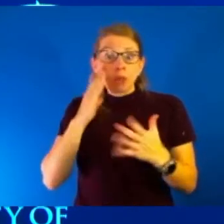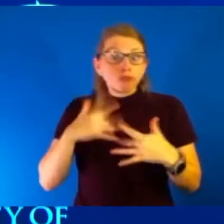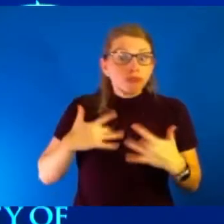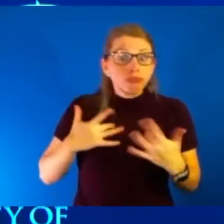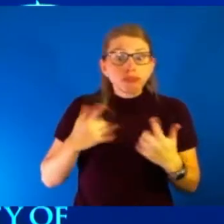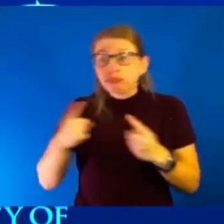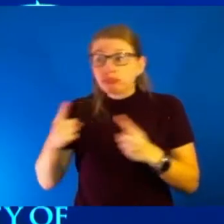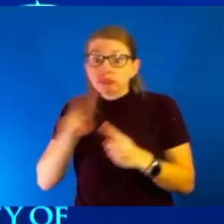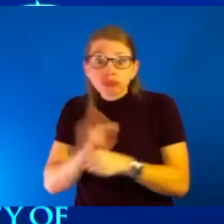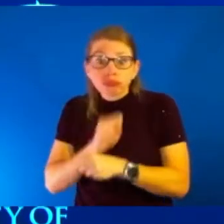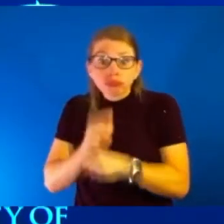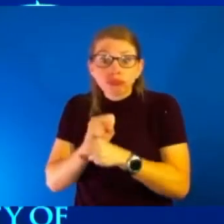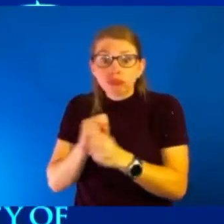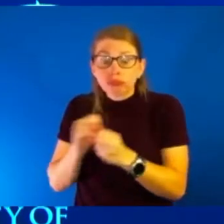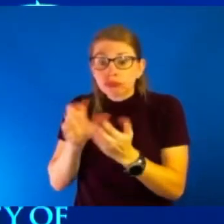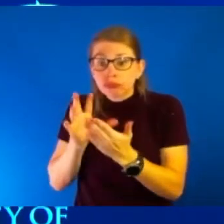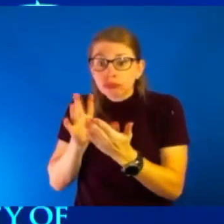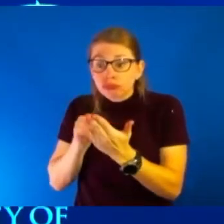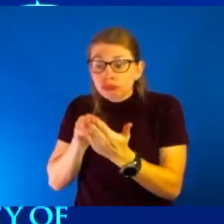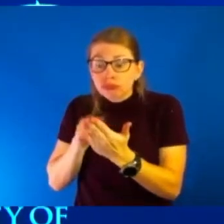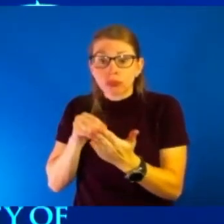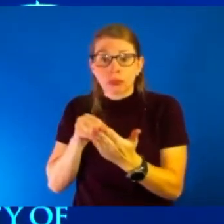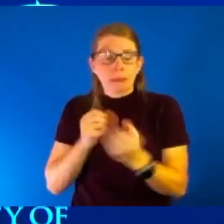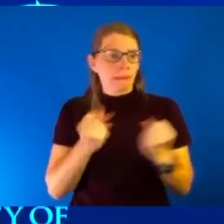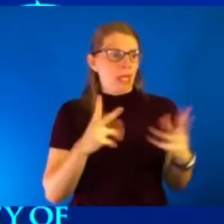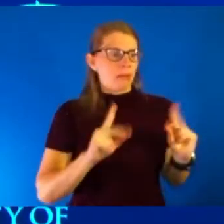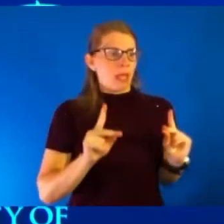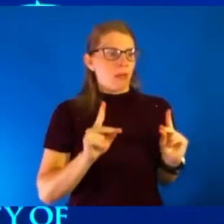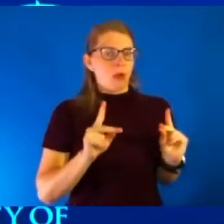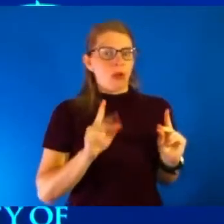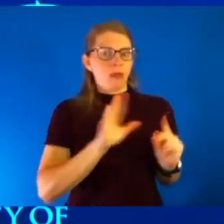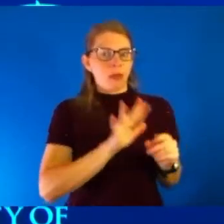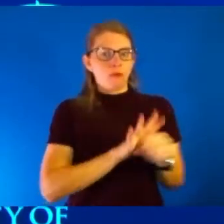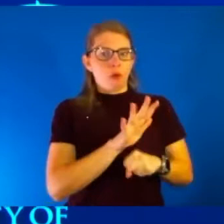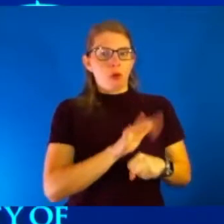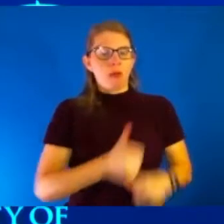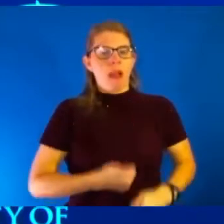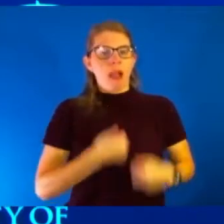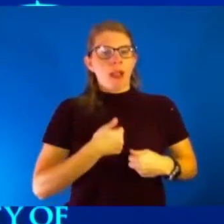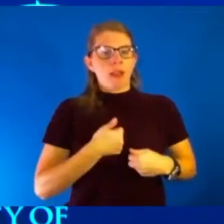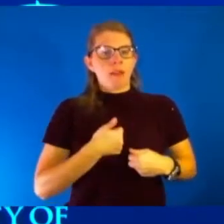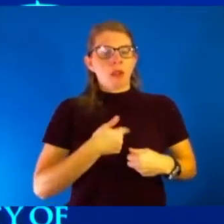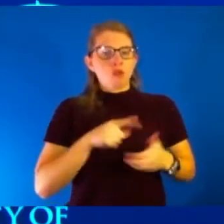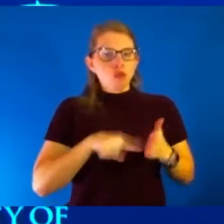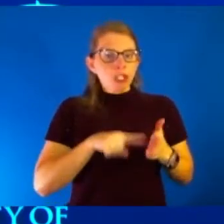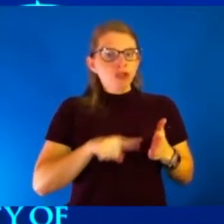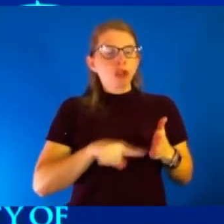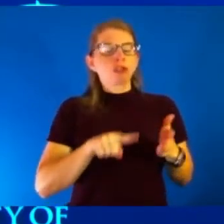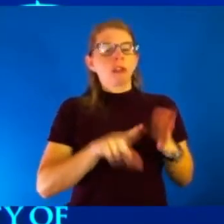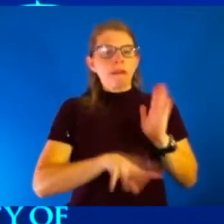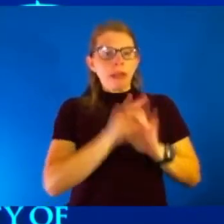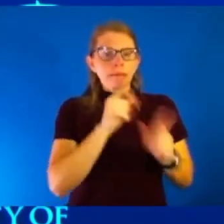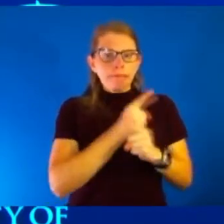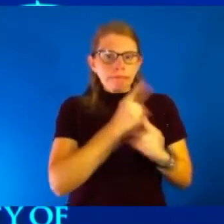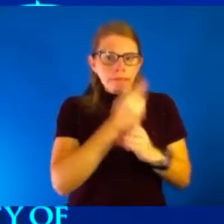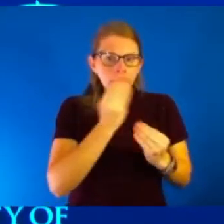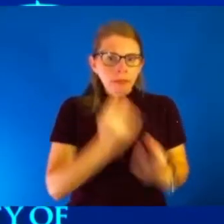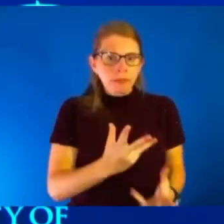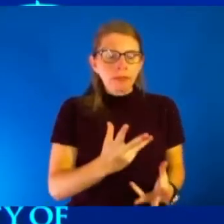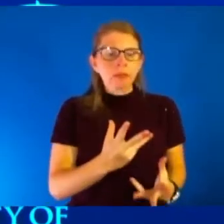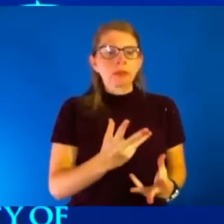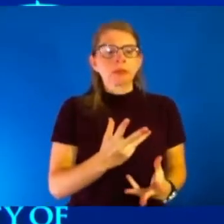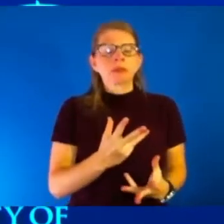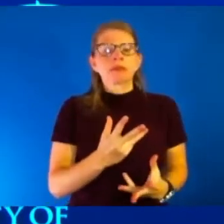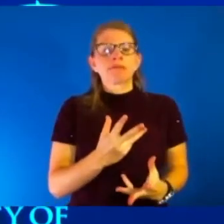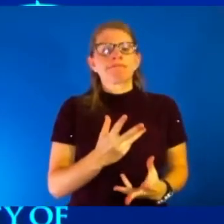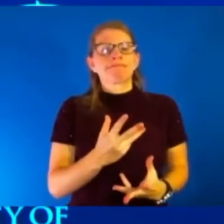so many people who spend their entire lives dedicated to research and trying to find the right information to find cures. And it's funny